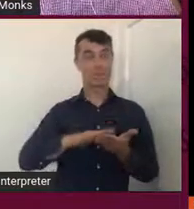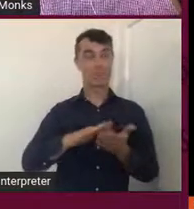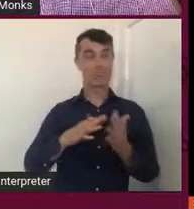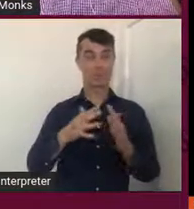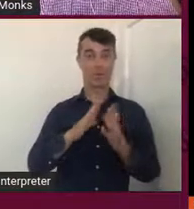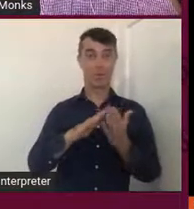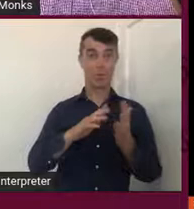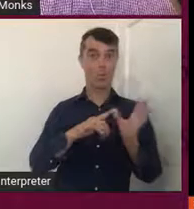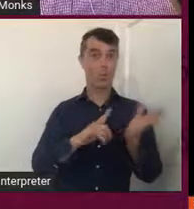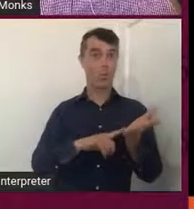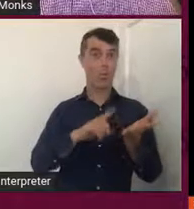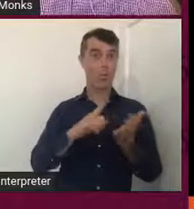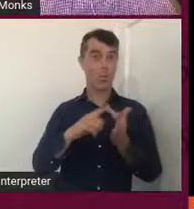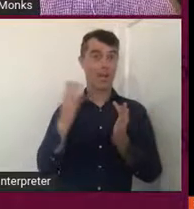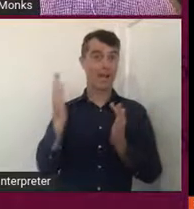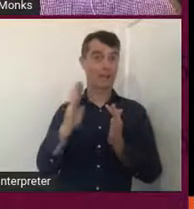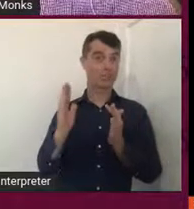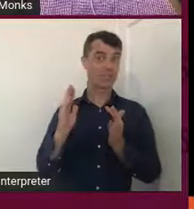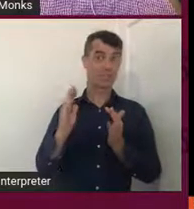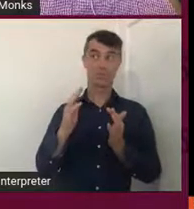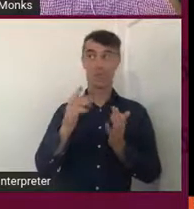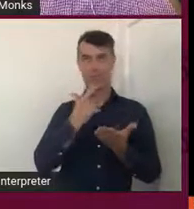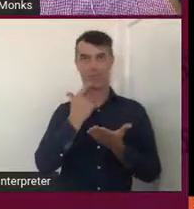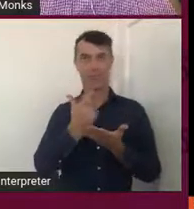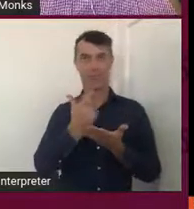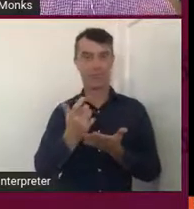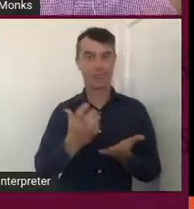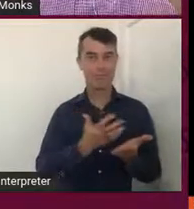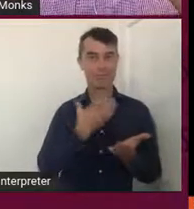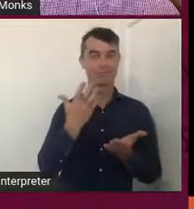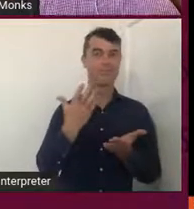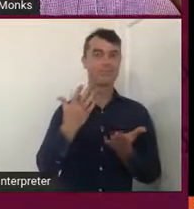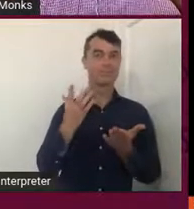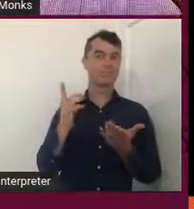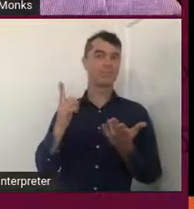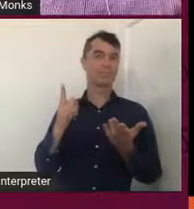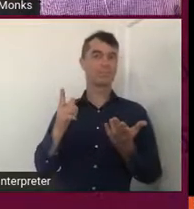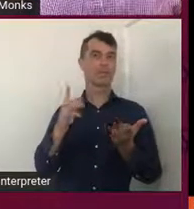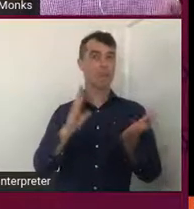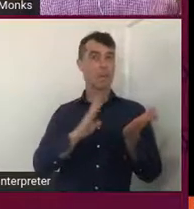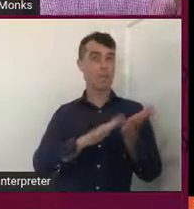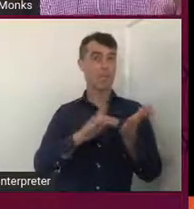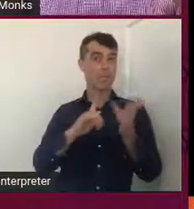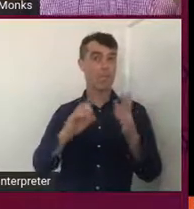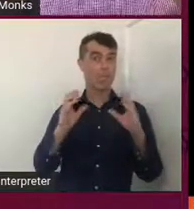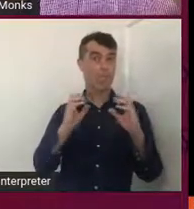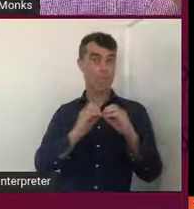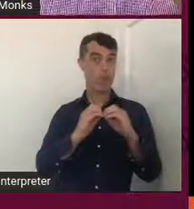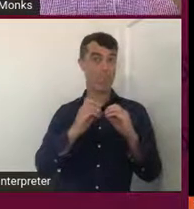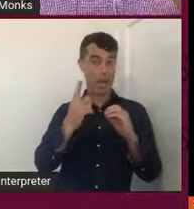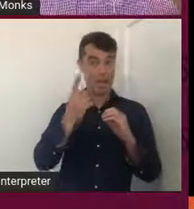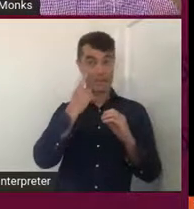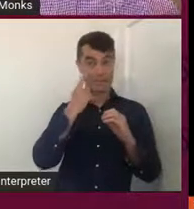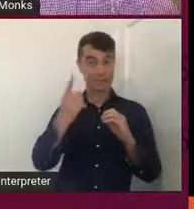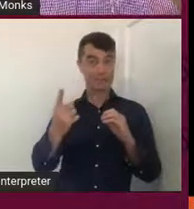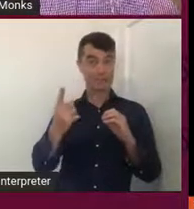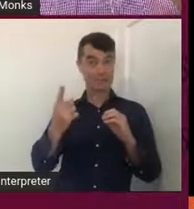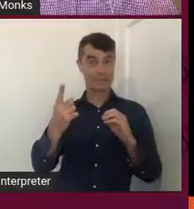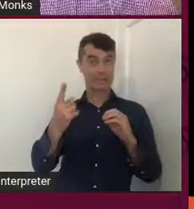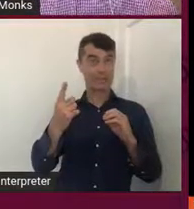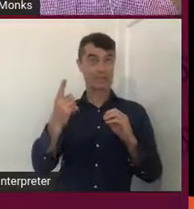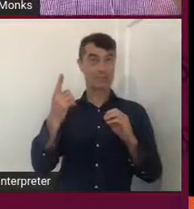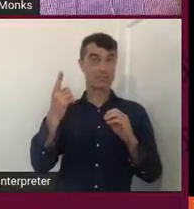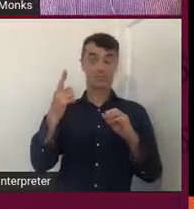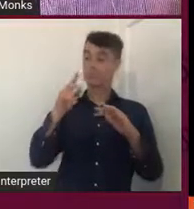then we were super fascinated that, you know, Mob had seen whale sharks and then carved it up there on the